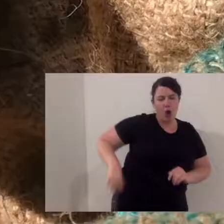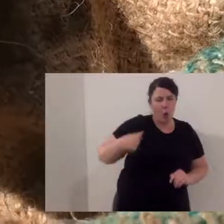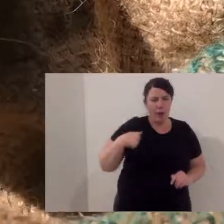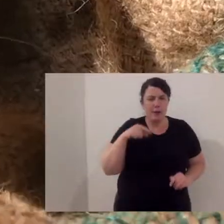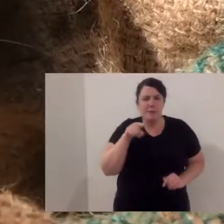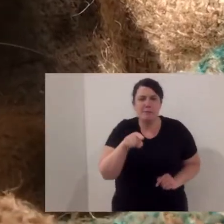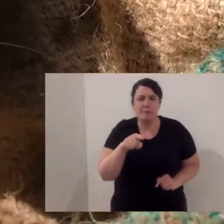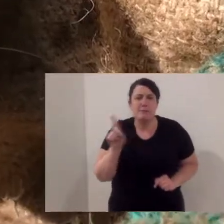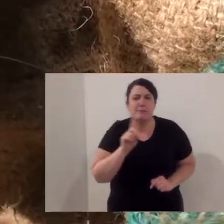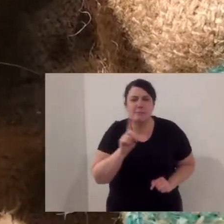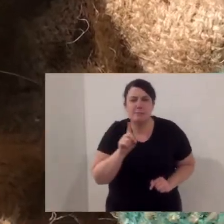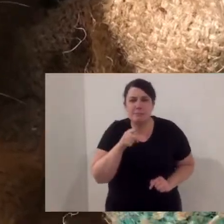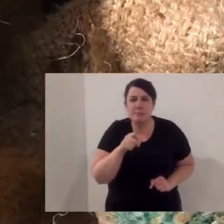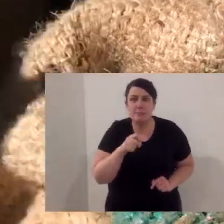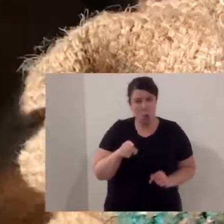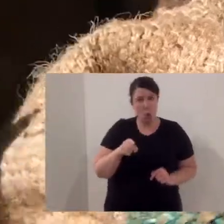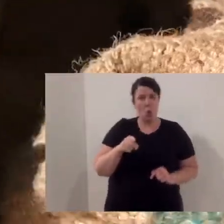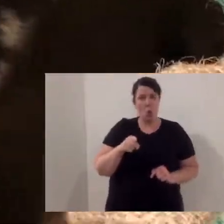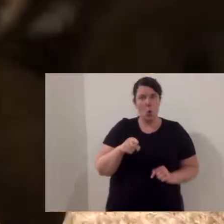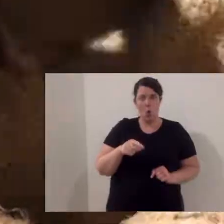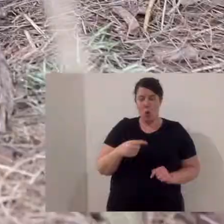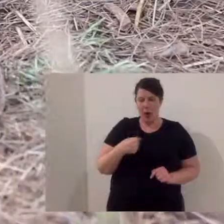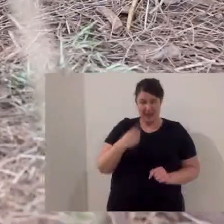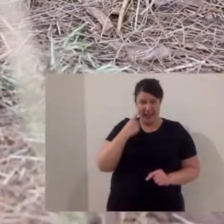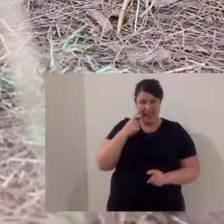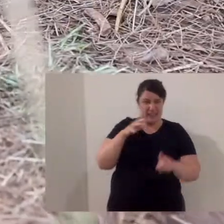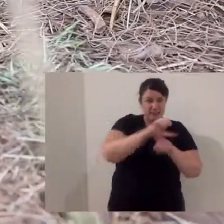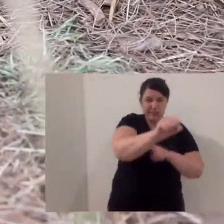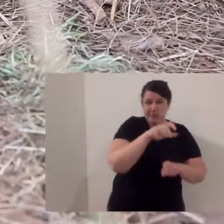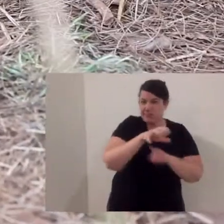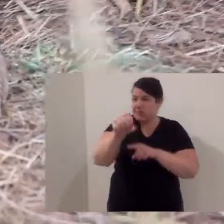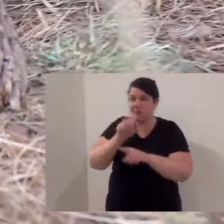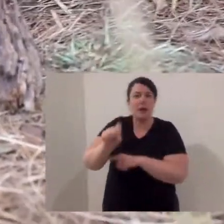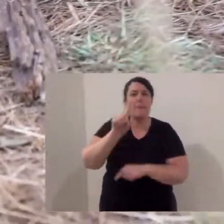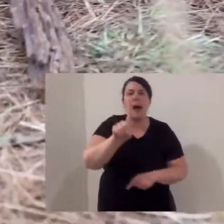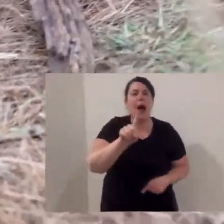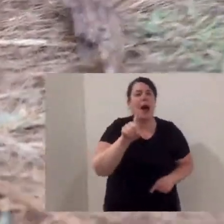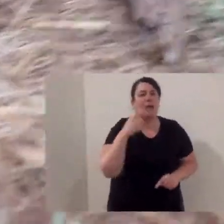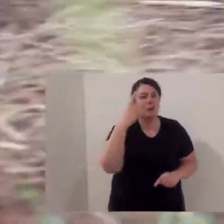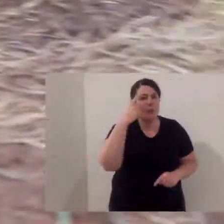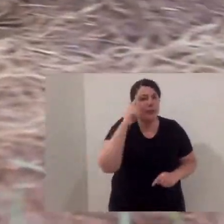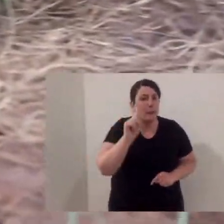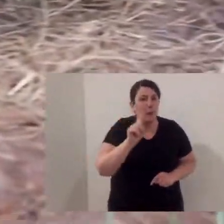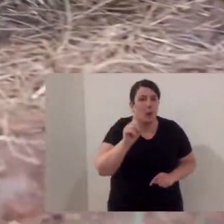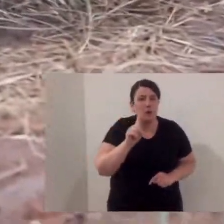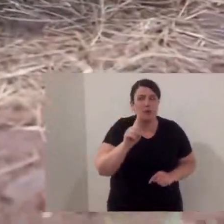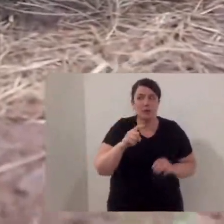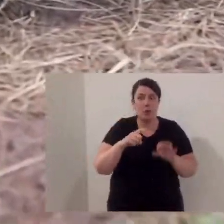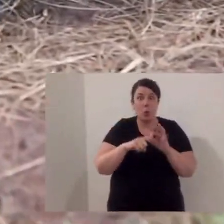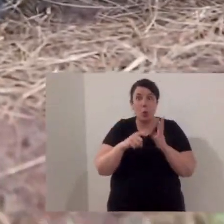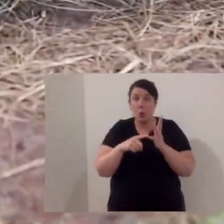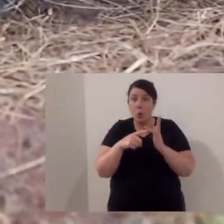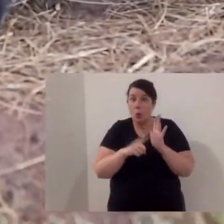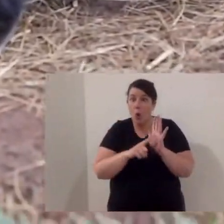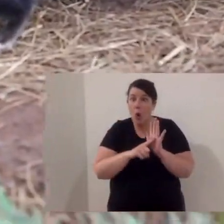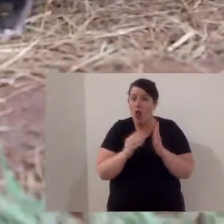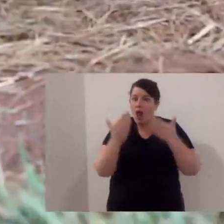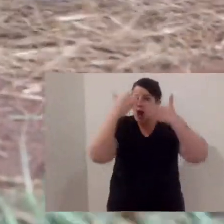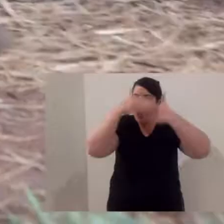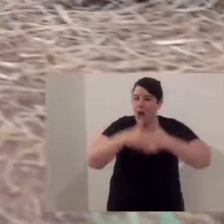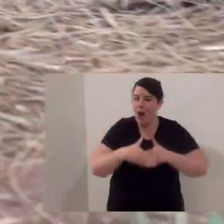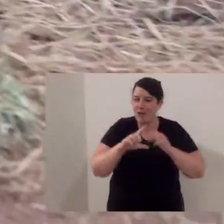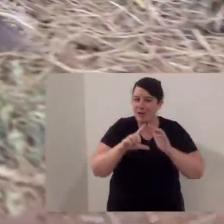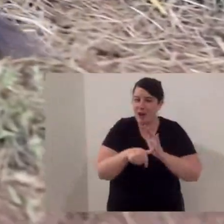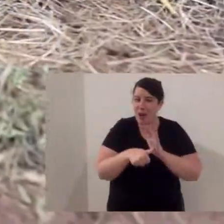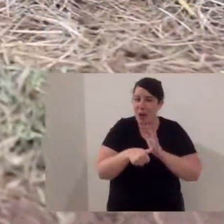both have is white dots. And we look at the white dots and see, they stand out. We see those white patches, but you've got to think,